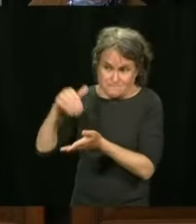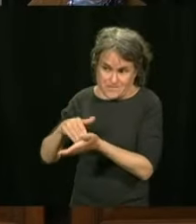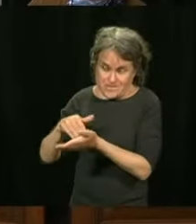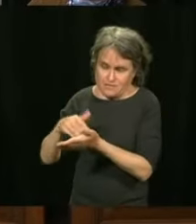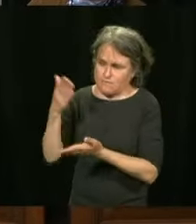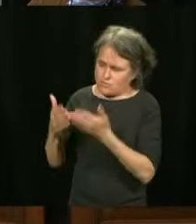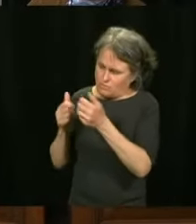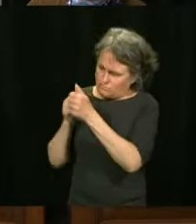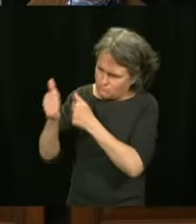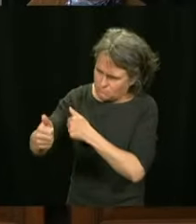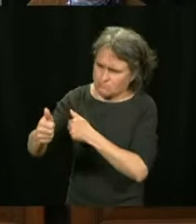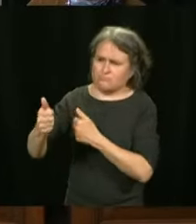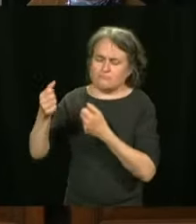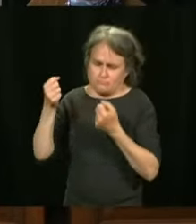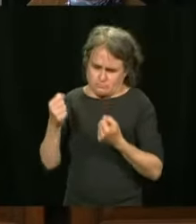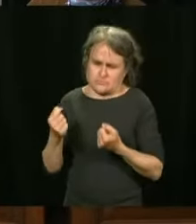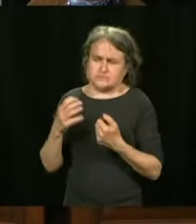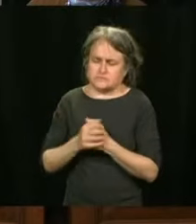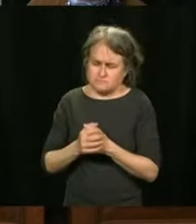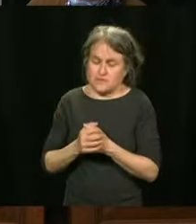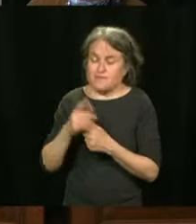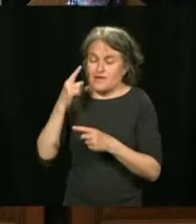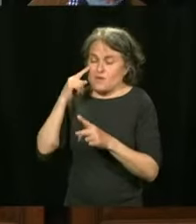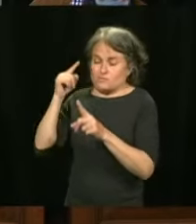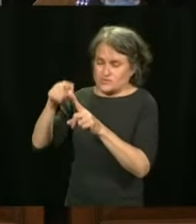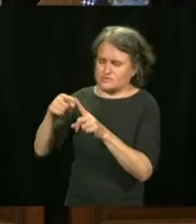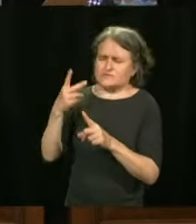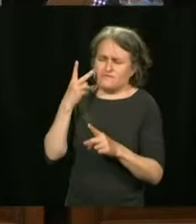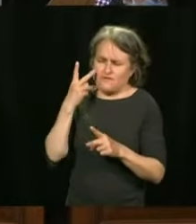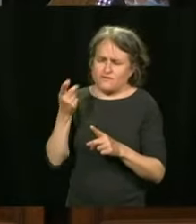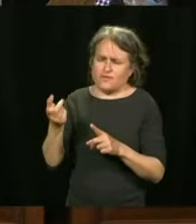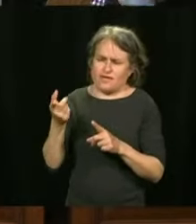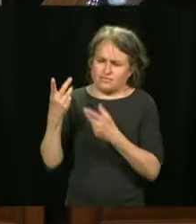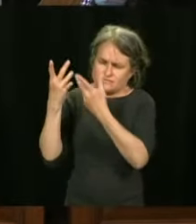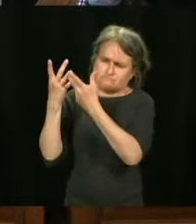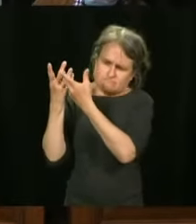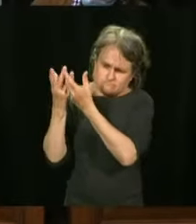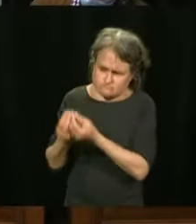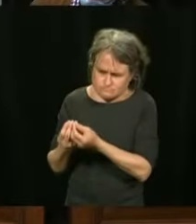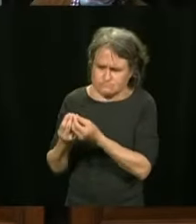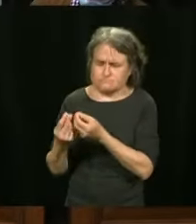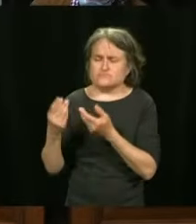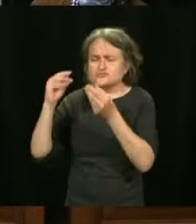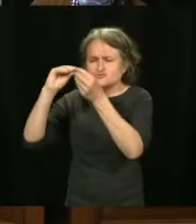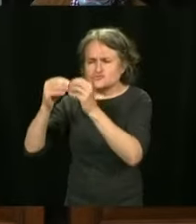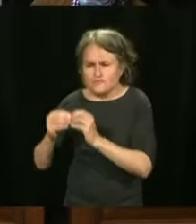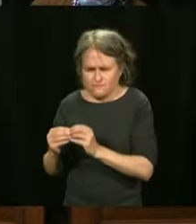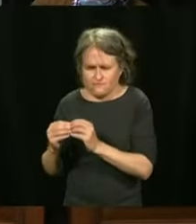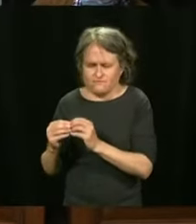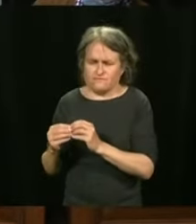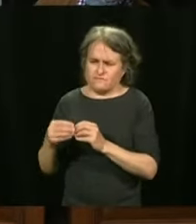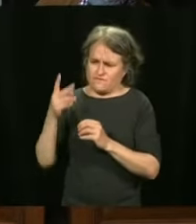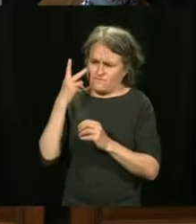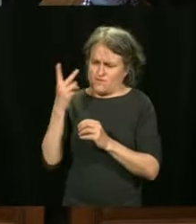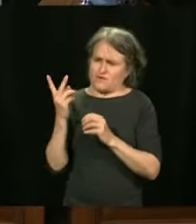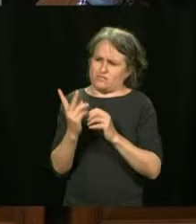Maybe. But the objective, Mrs. Krent, if you look at our executive summary that we publish every day, there are two